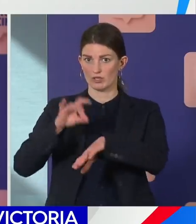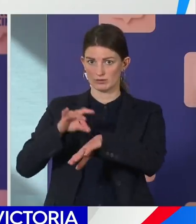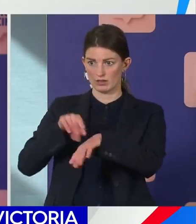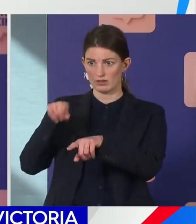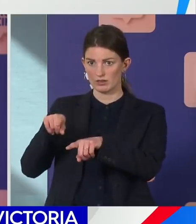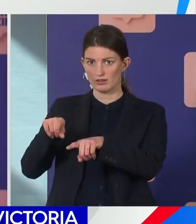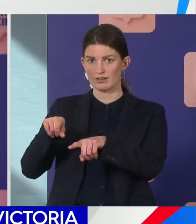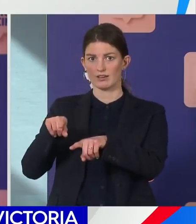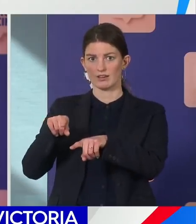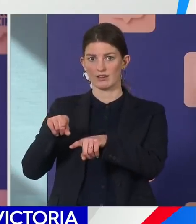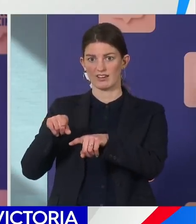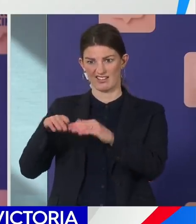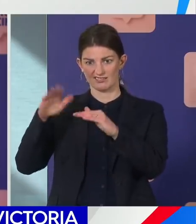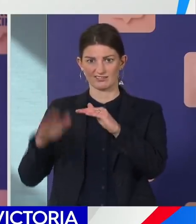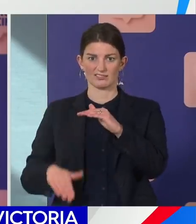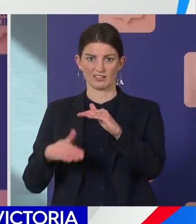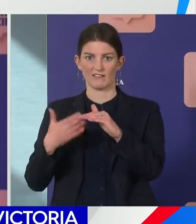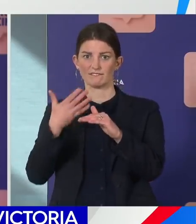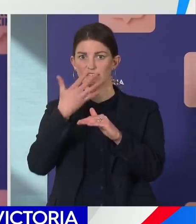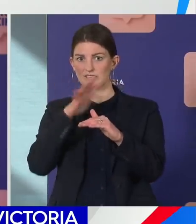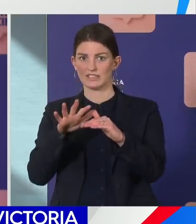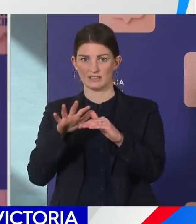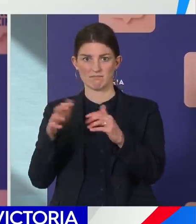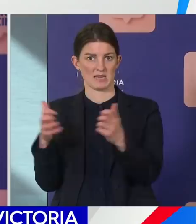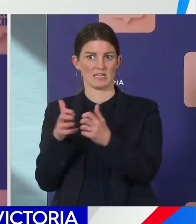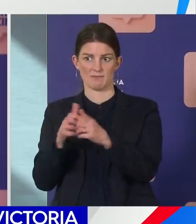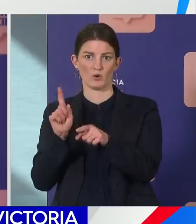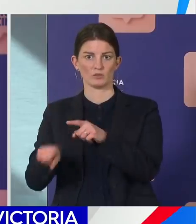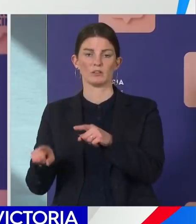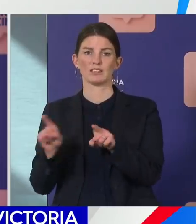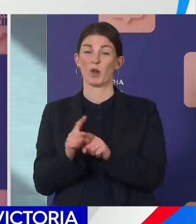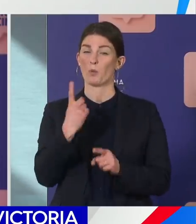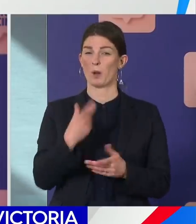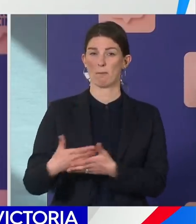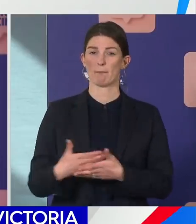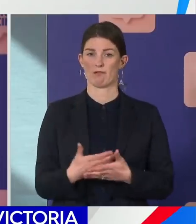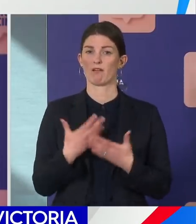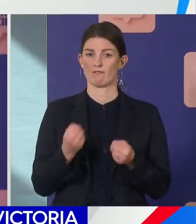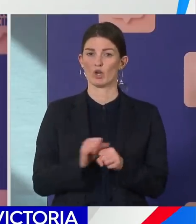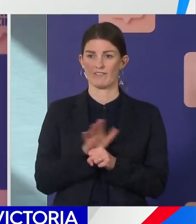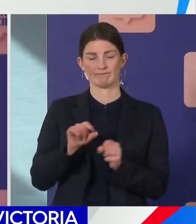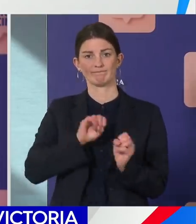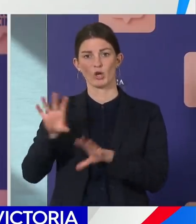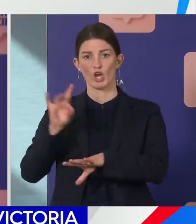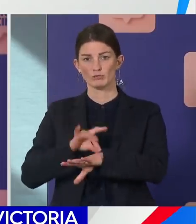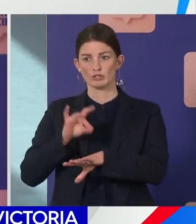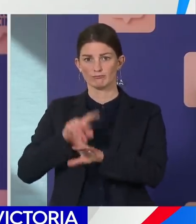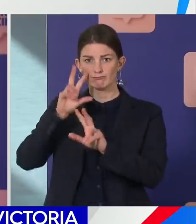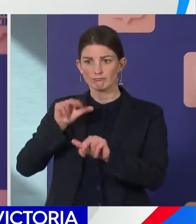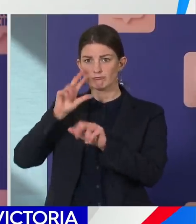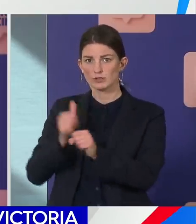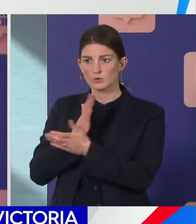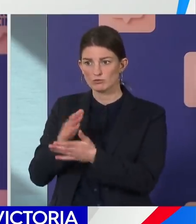that includes one infant. We have 18,244 primary close contacts across all the outbreaks at the moment